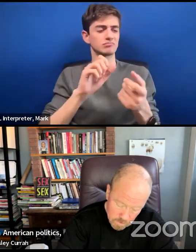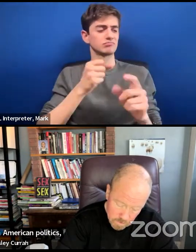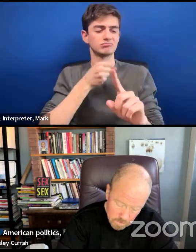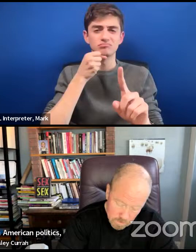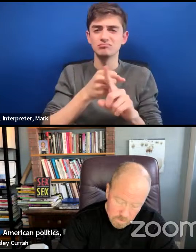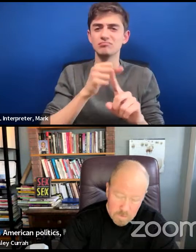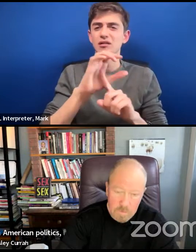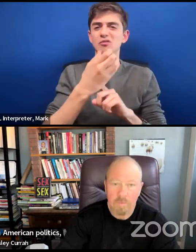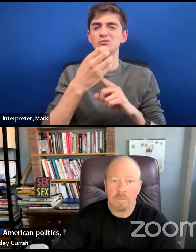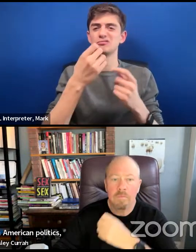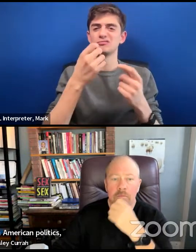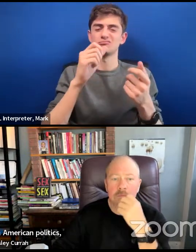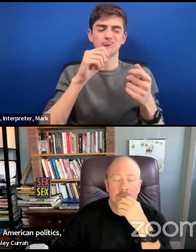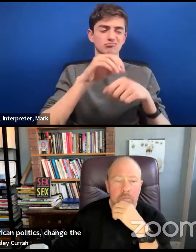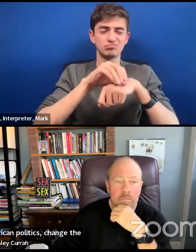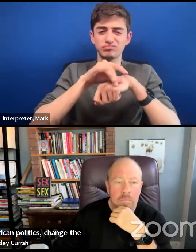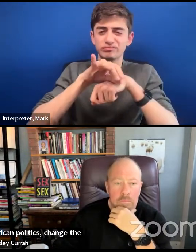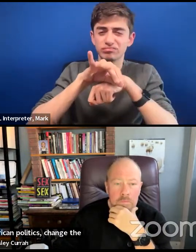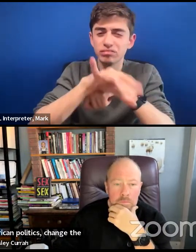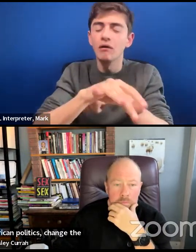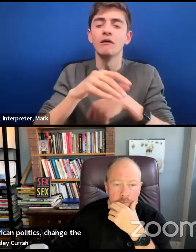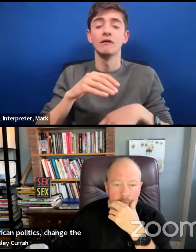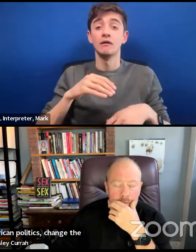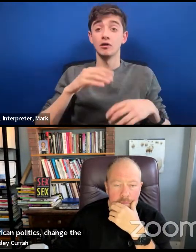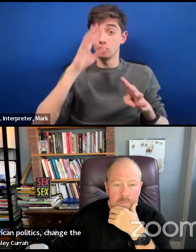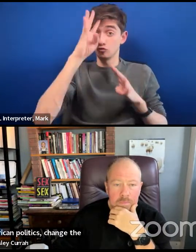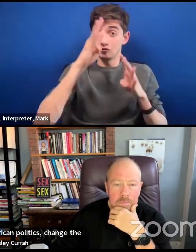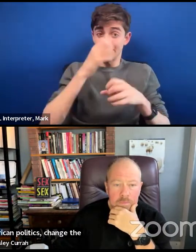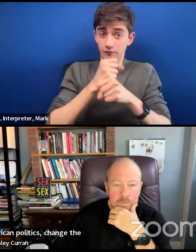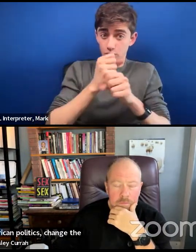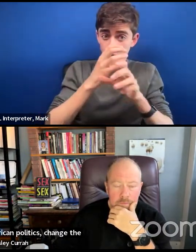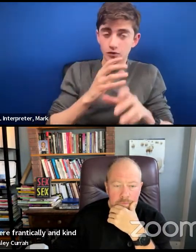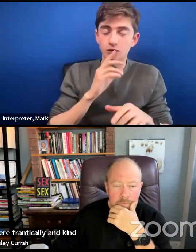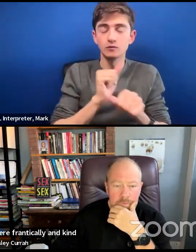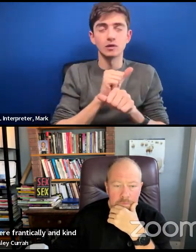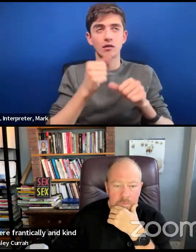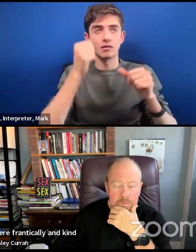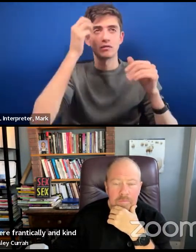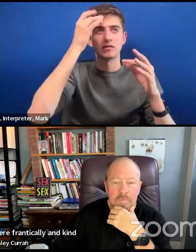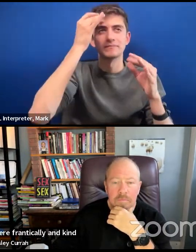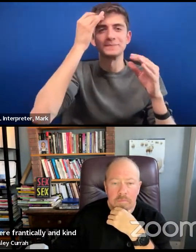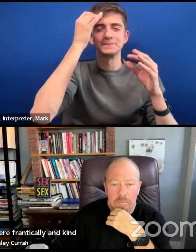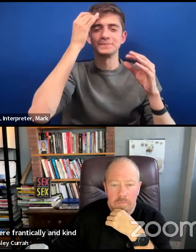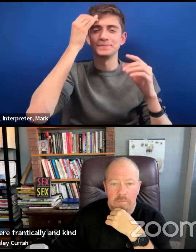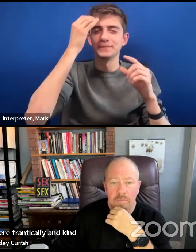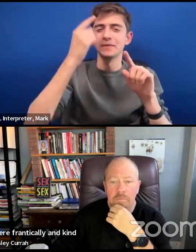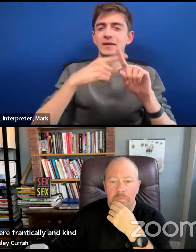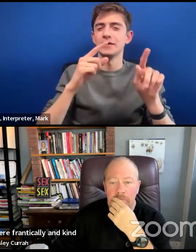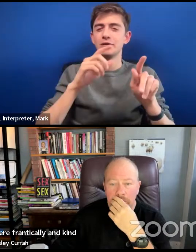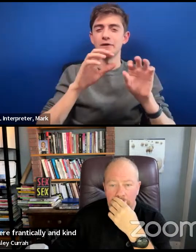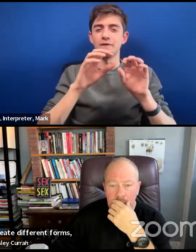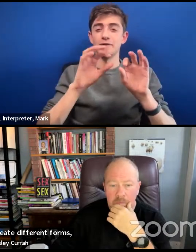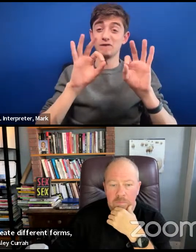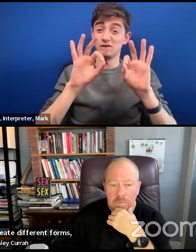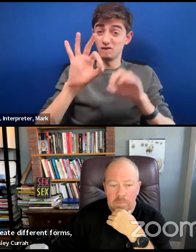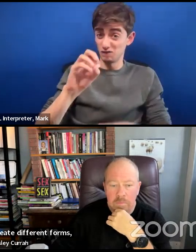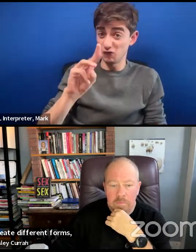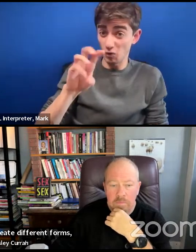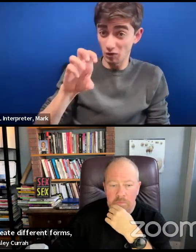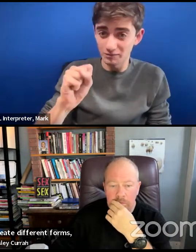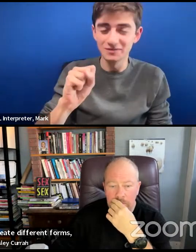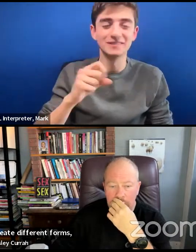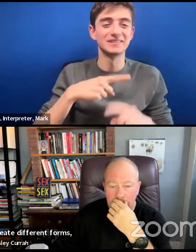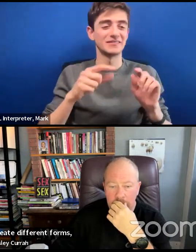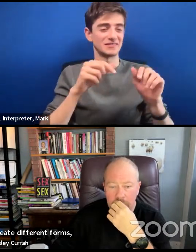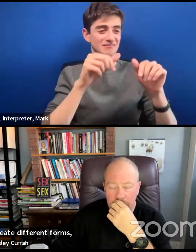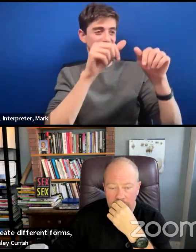producers were frantically and kind of imaginatively trying to create different forms, figures, imagine like imaginative